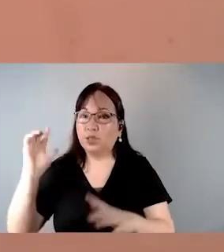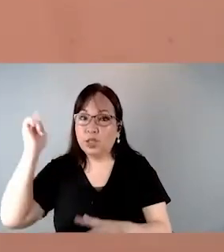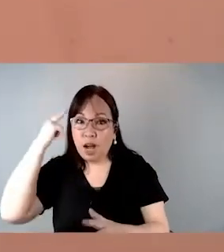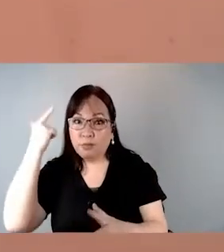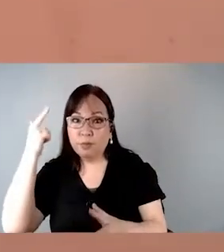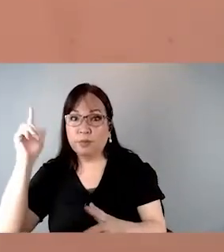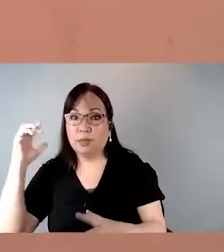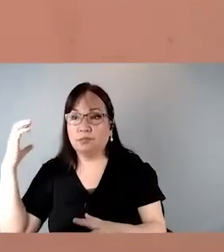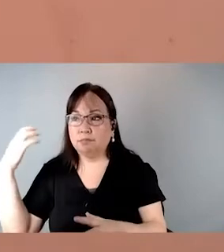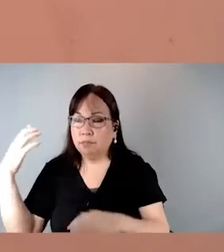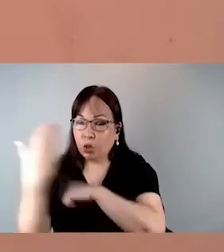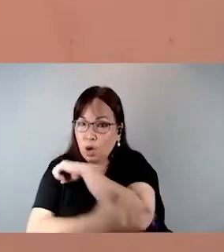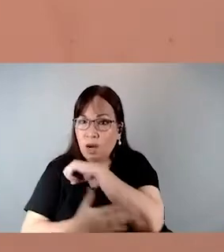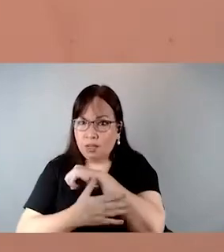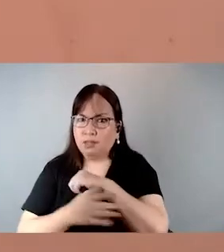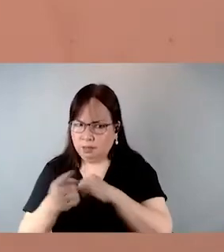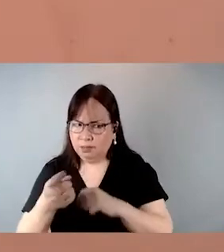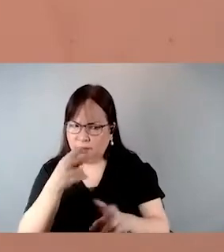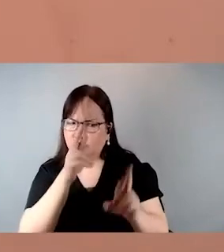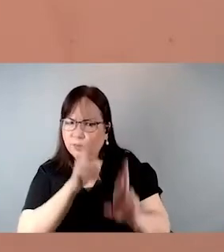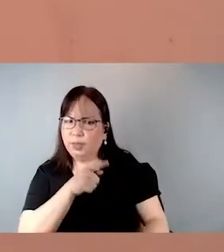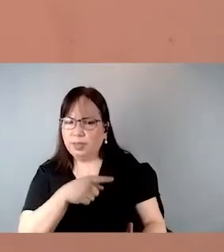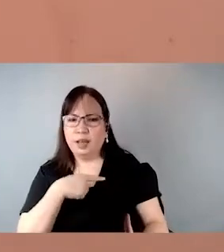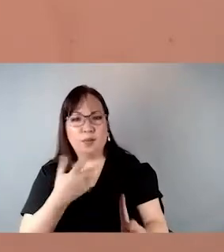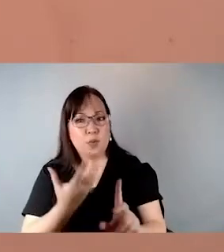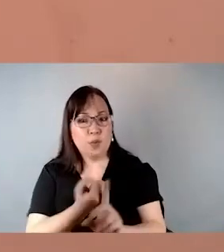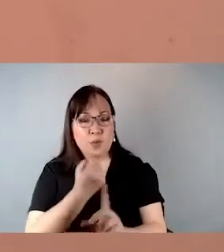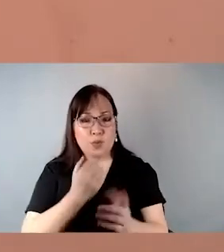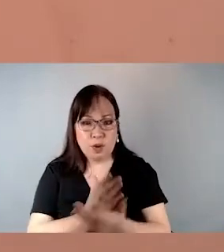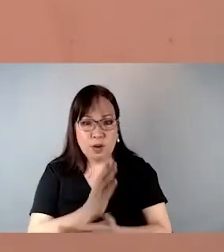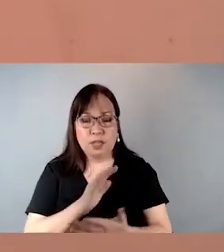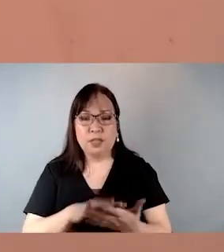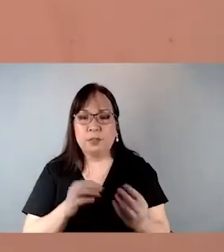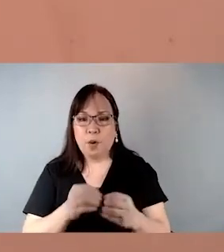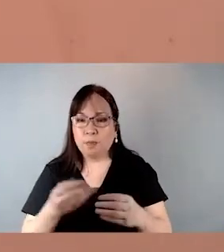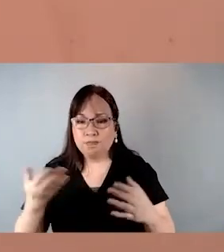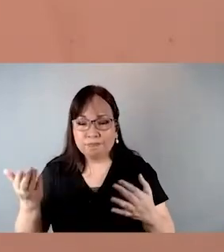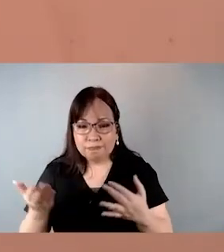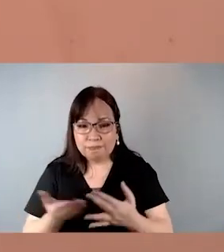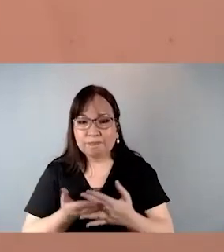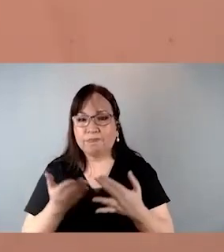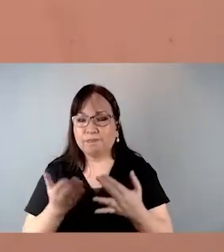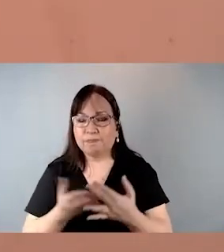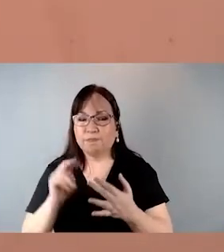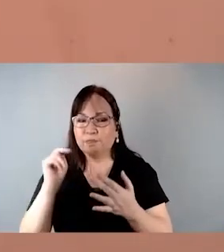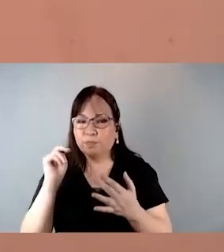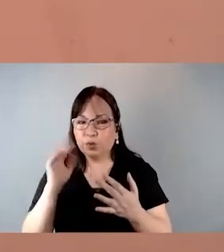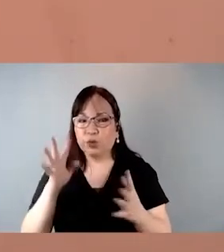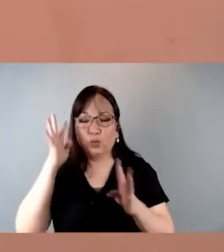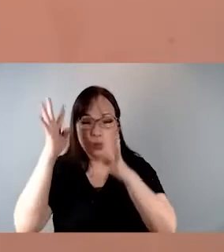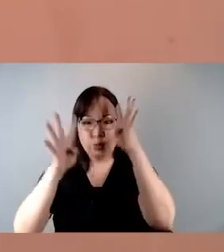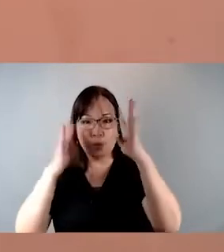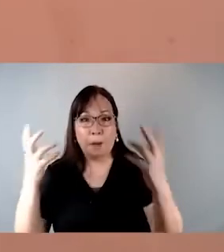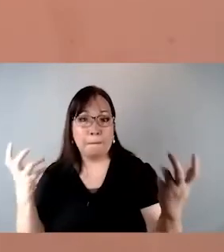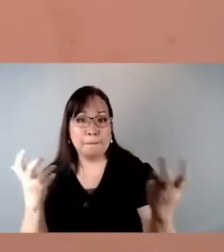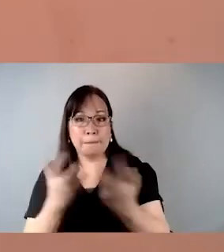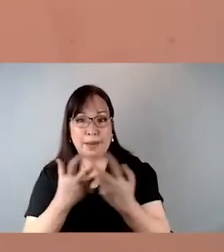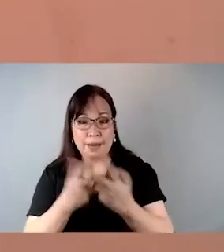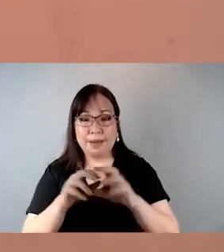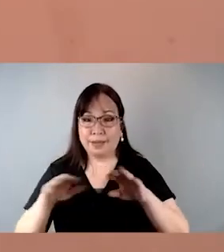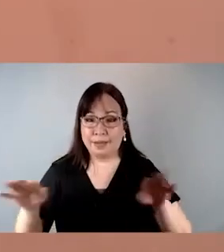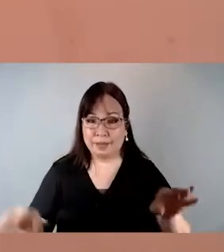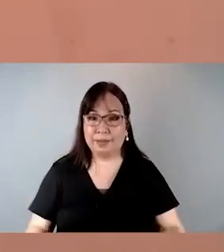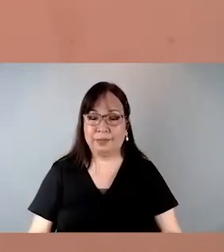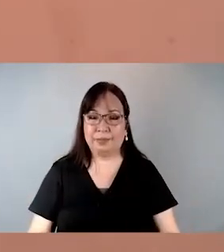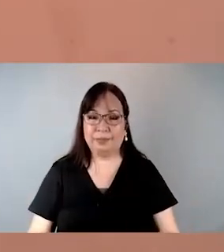seriously as rights holders. And allowed the introduction of innovations specifically relevant to children.